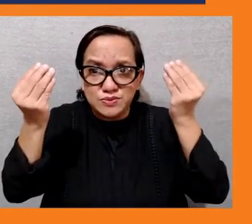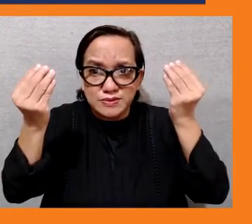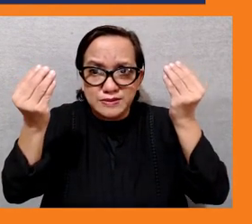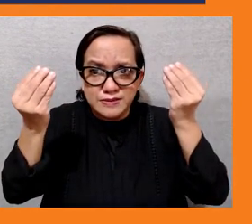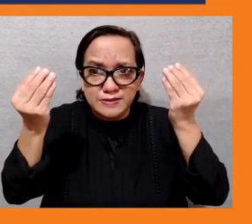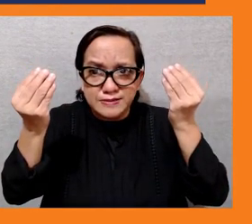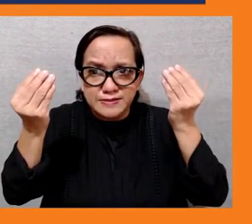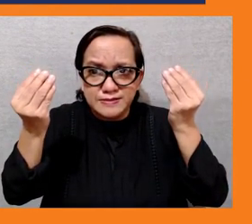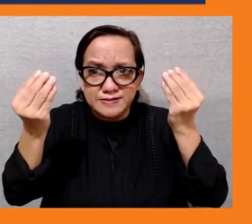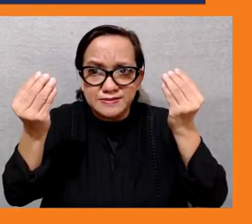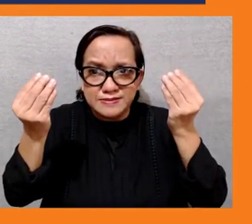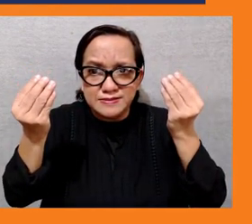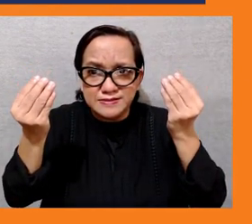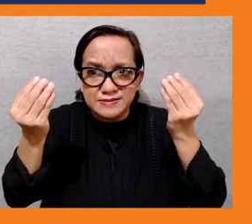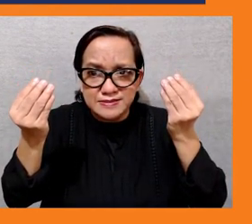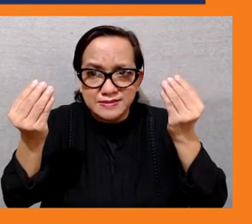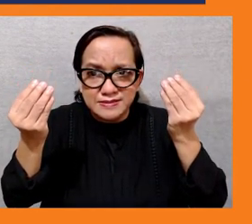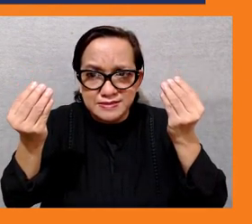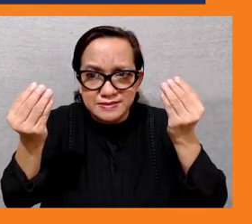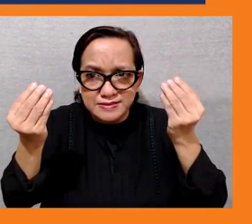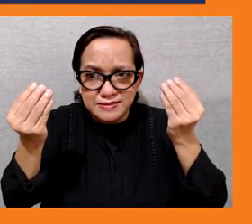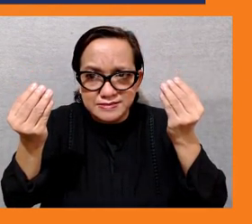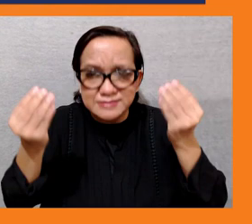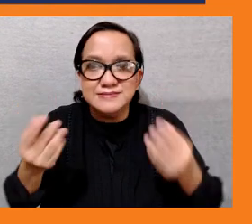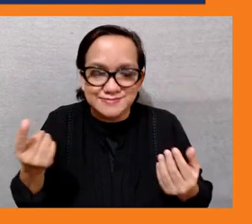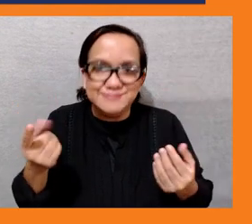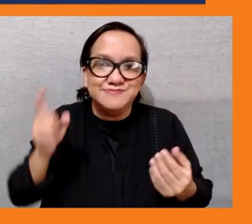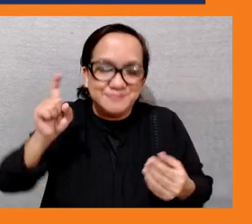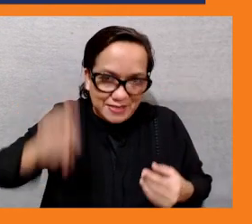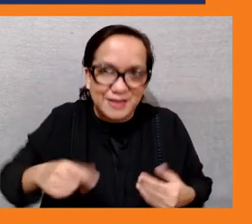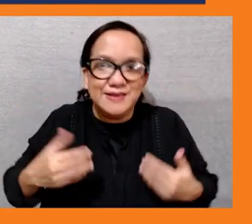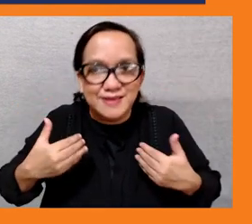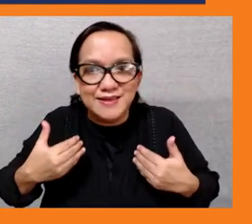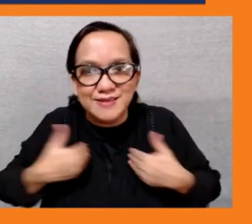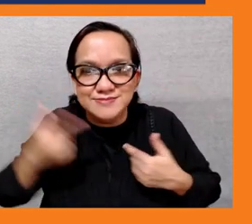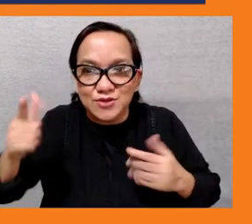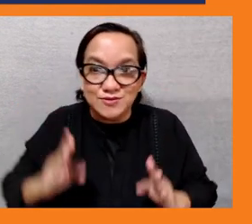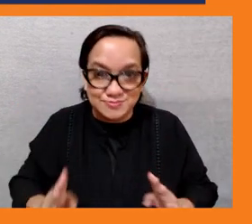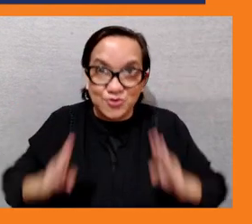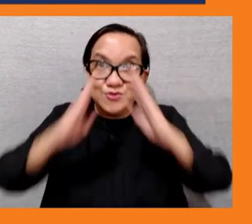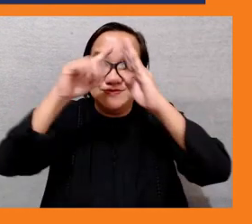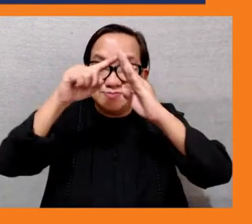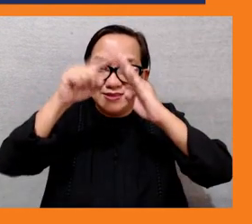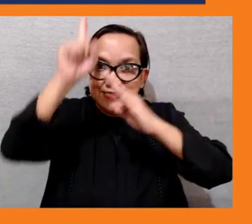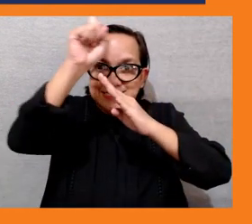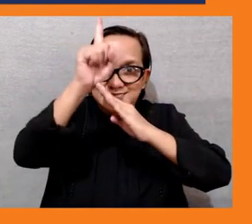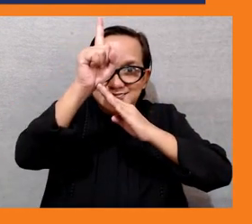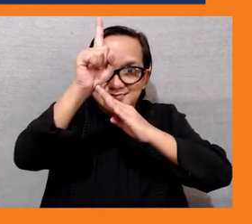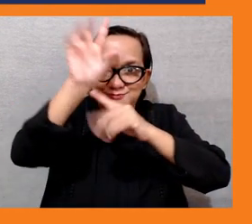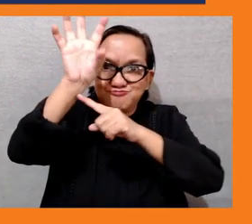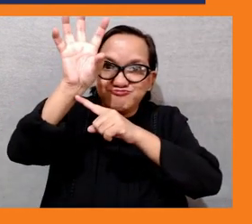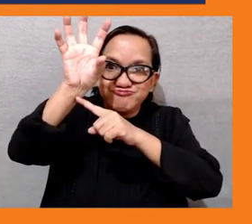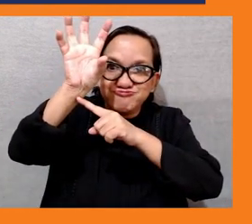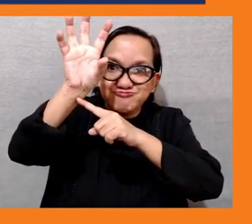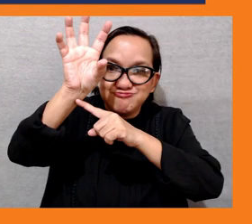internet um in their islands so they you know they can rely on that uh to accessing uh for